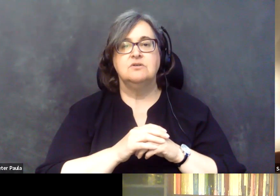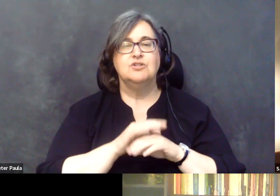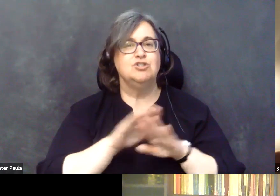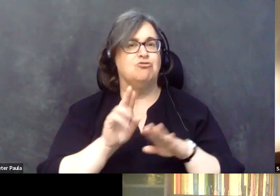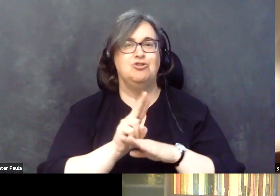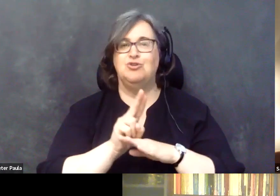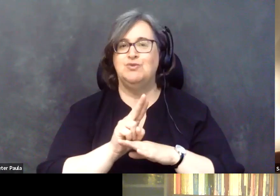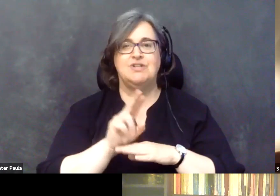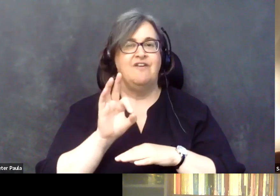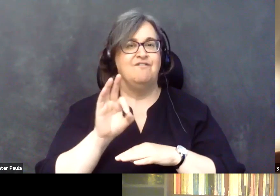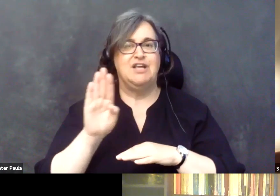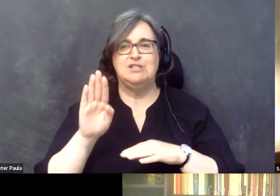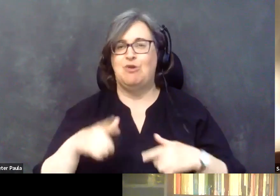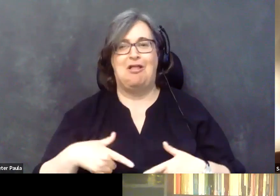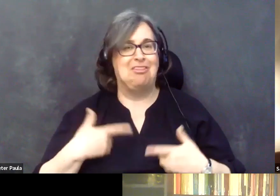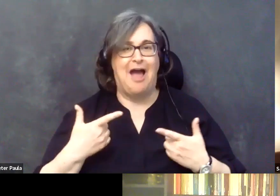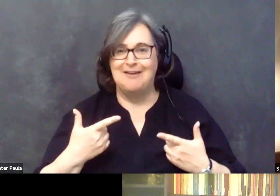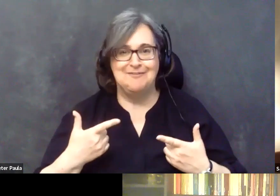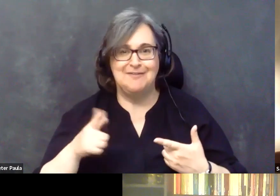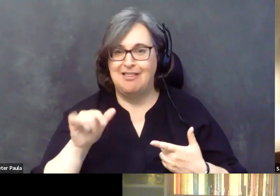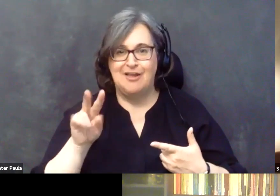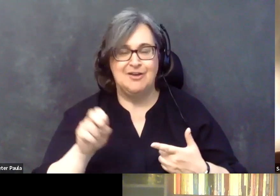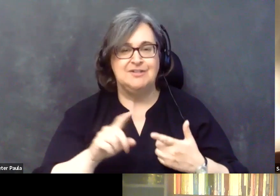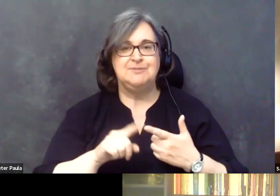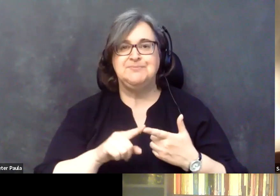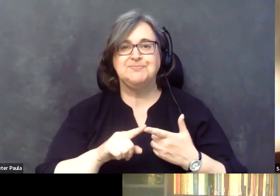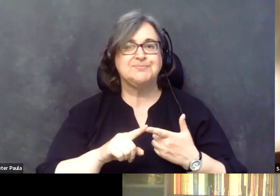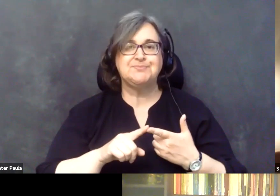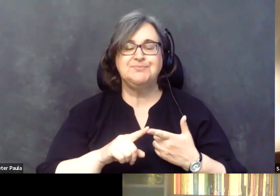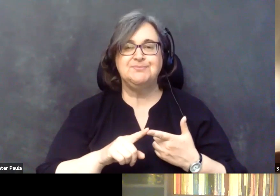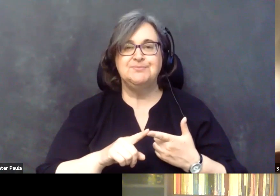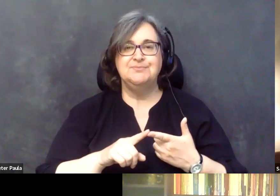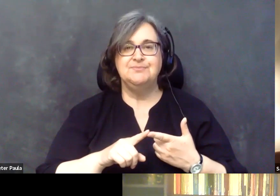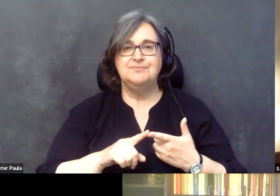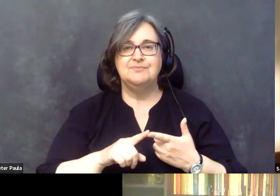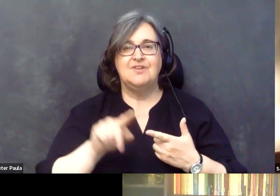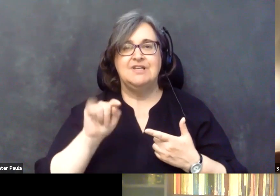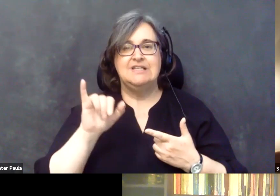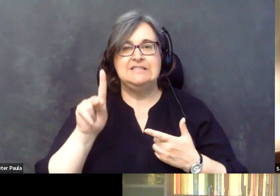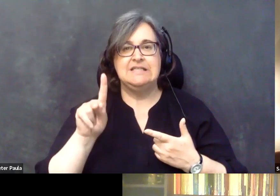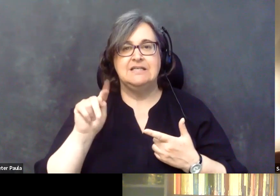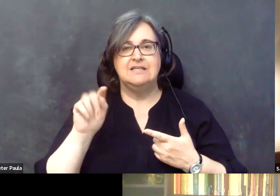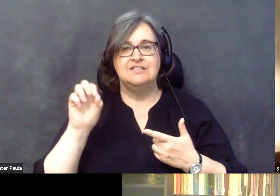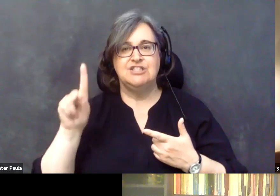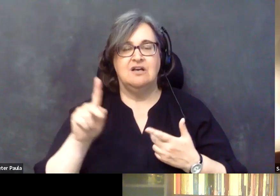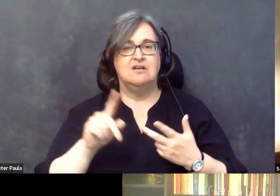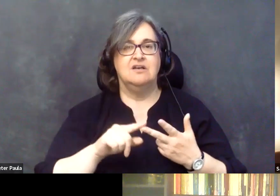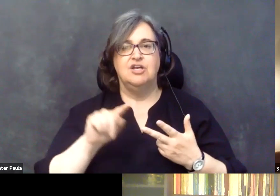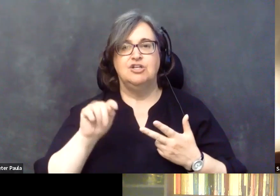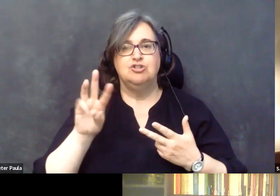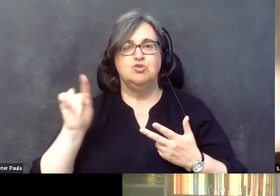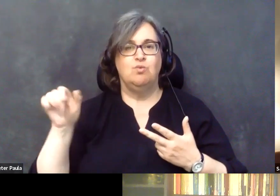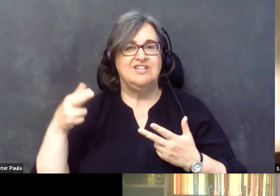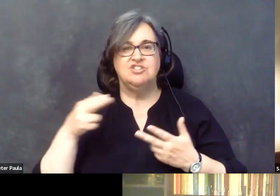live or Twitter. Uh, I think it's called TikTok and Twitch. Those